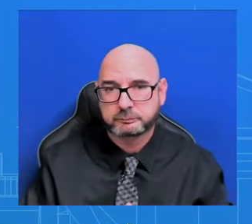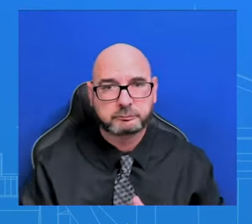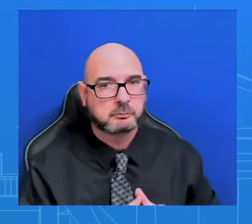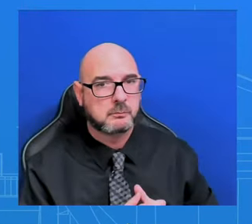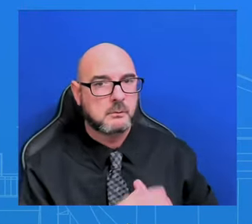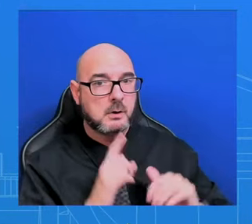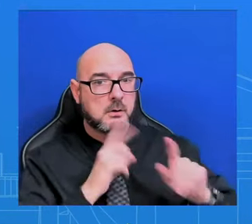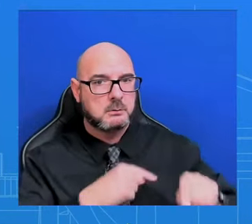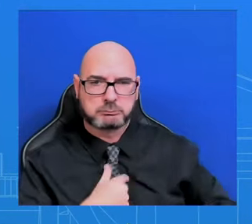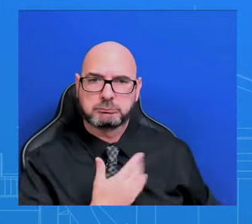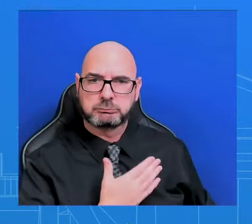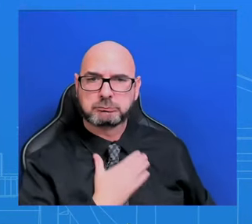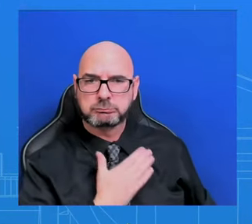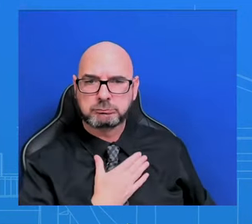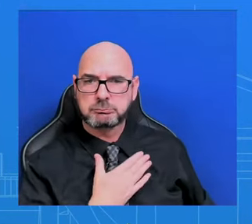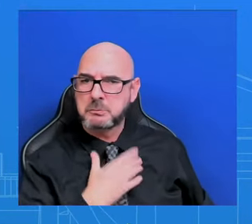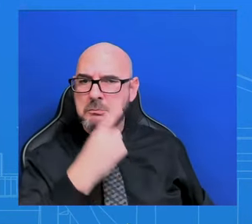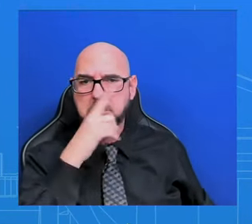I know of no